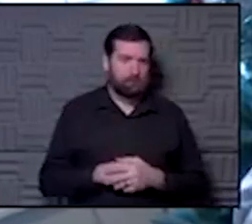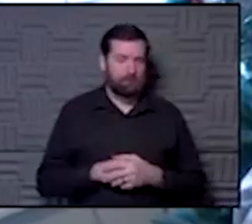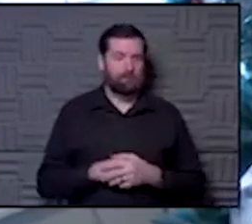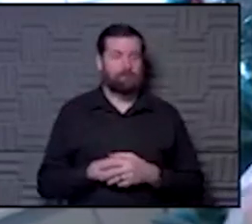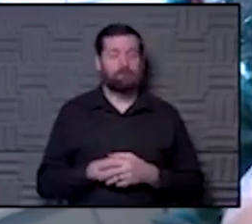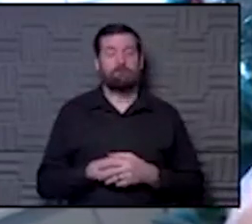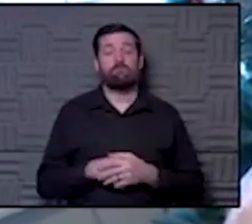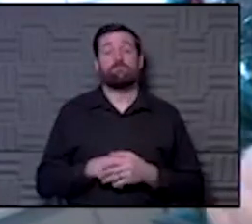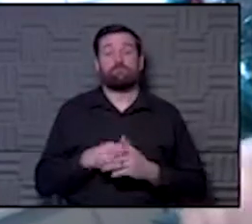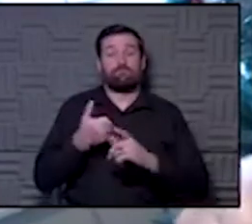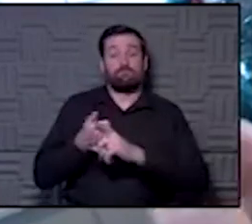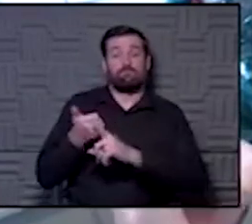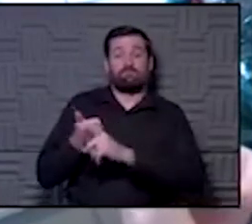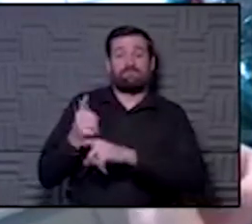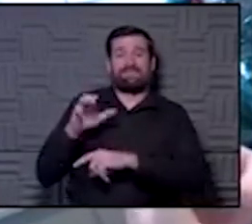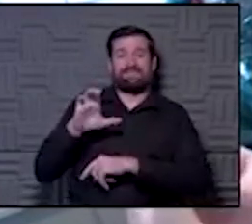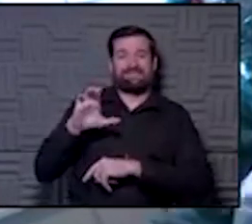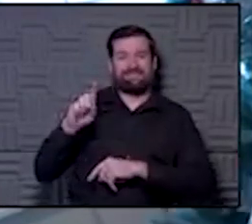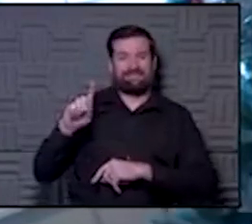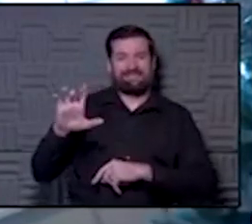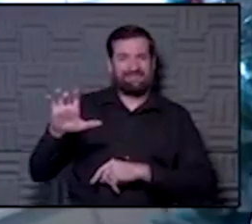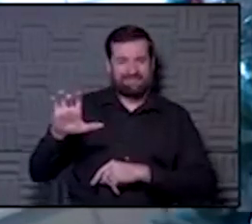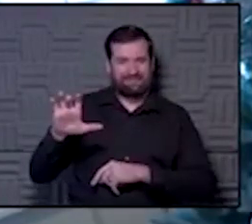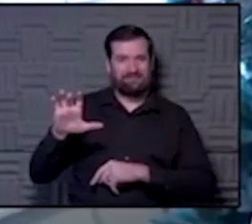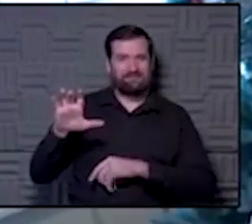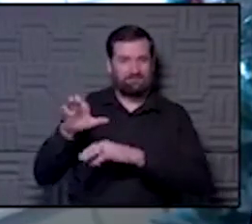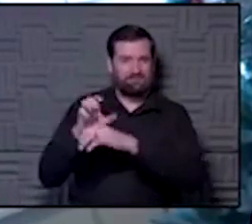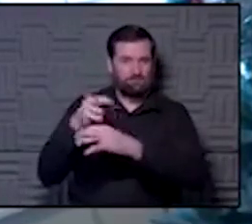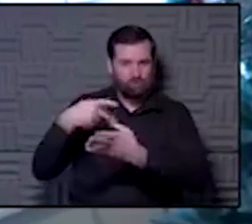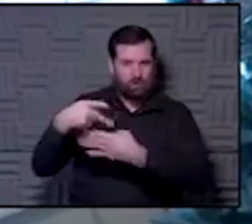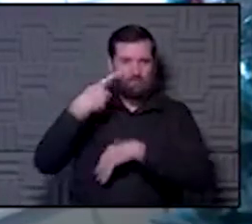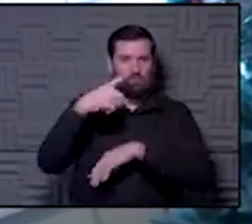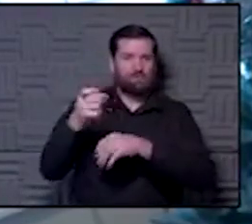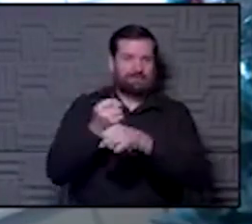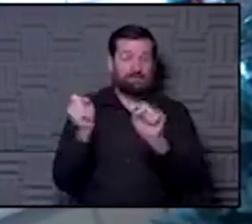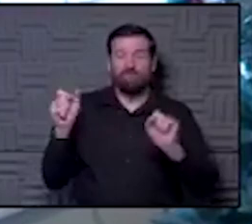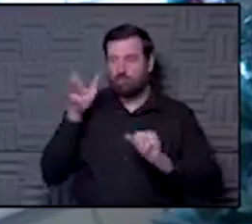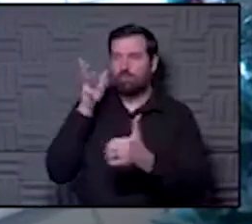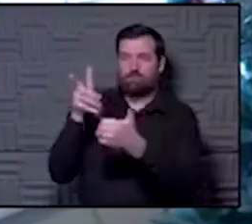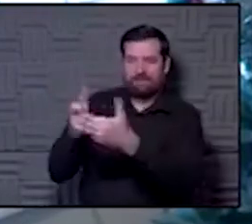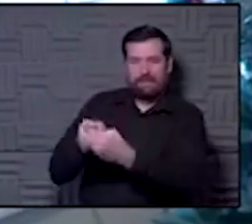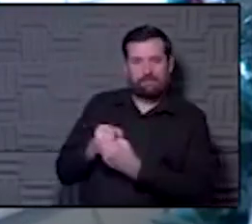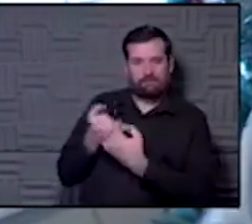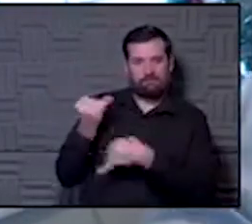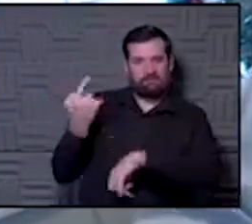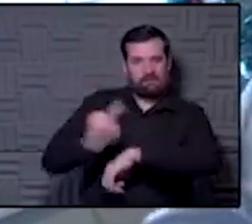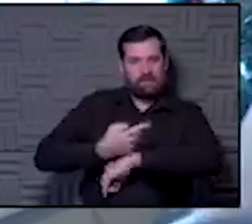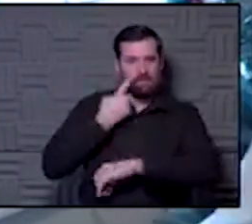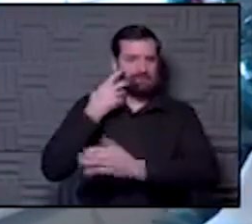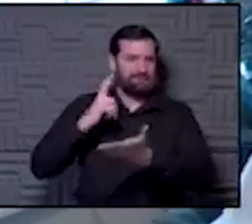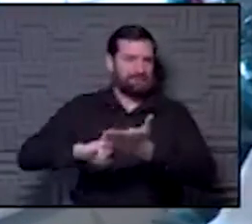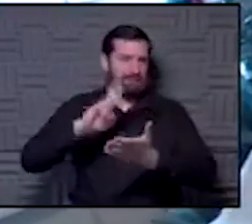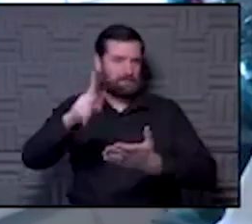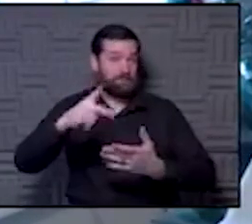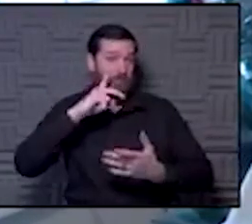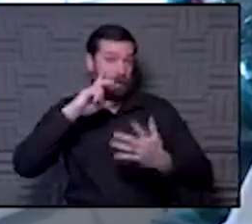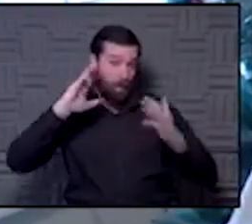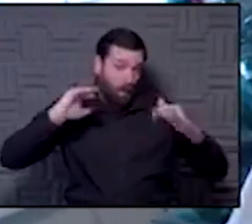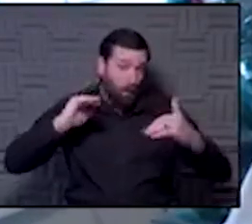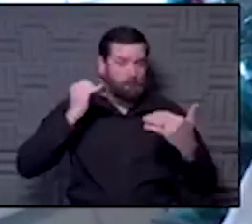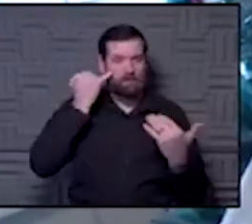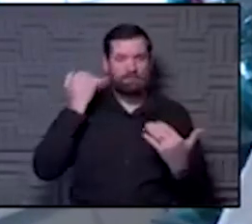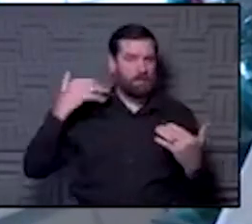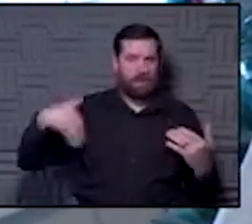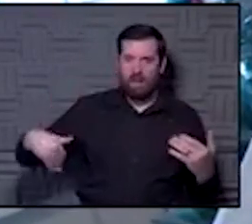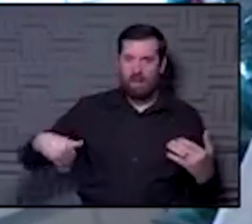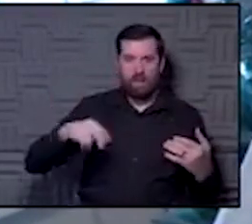-safe is a CDC vaccine safety program. And you're going to get a text later today to sign up for that, I hope, if you didn't sign up right there